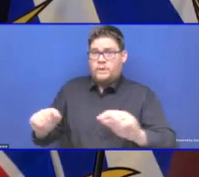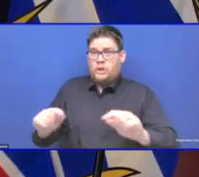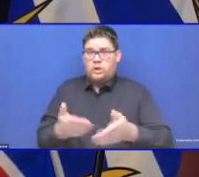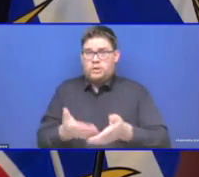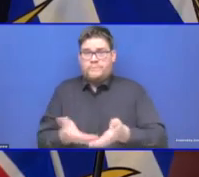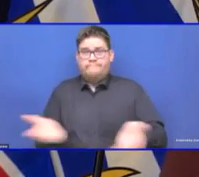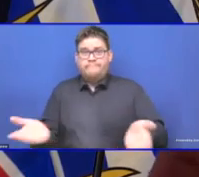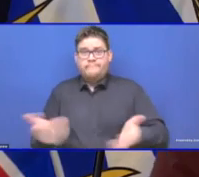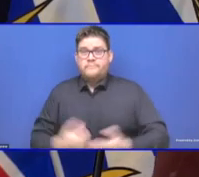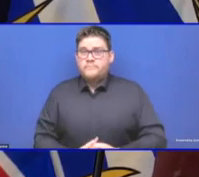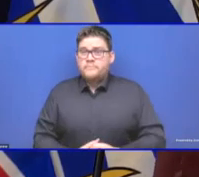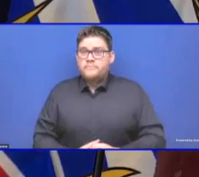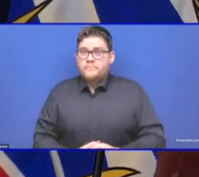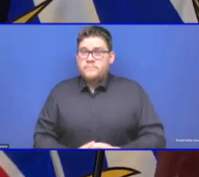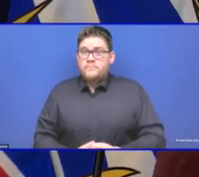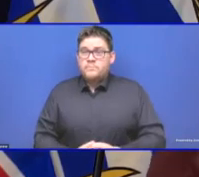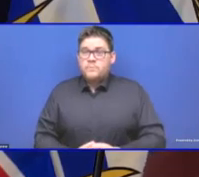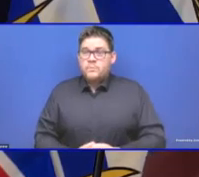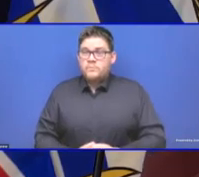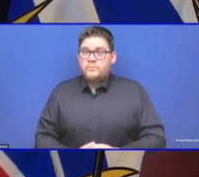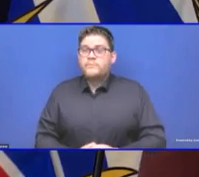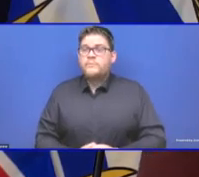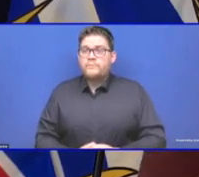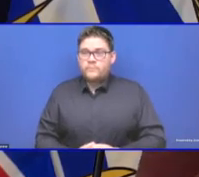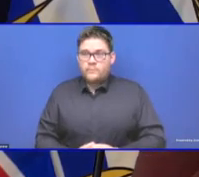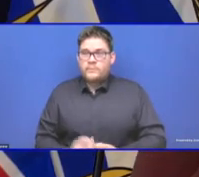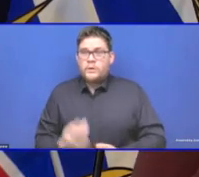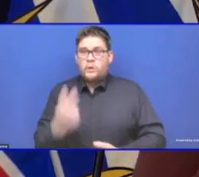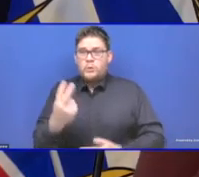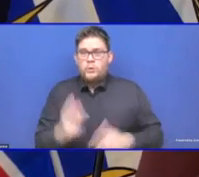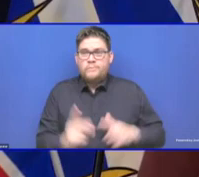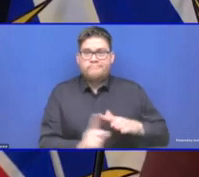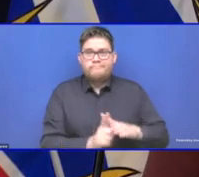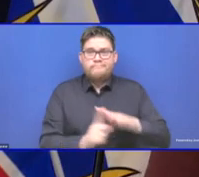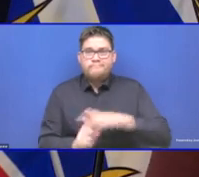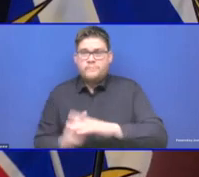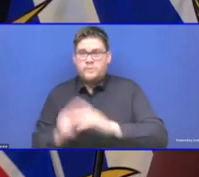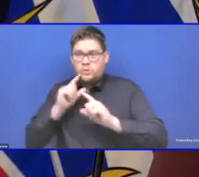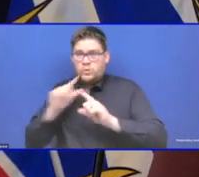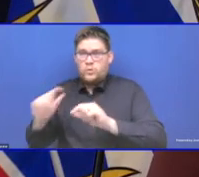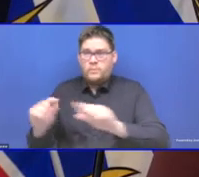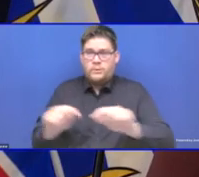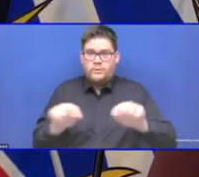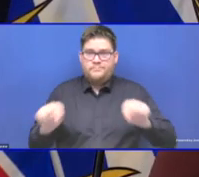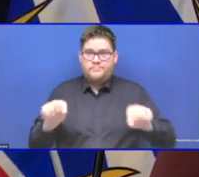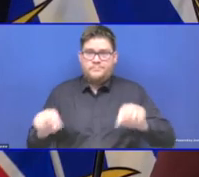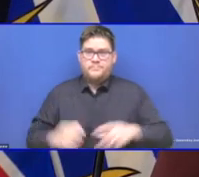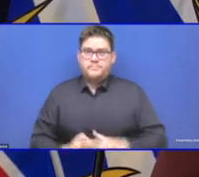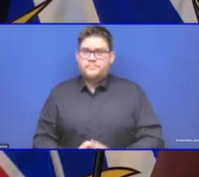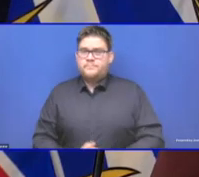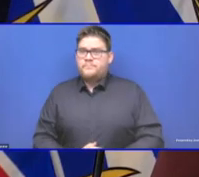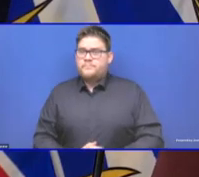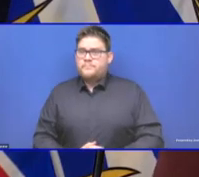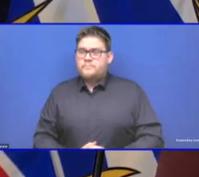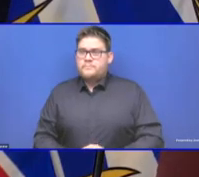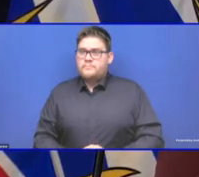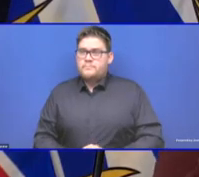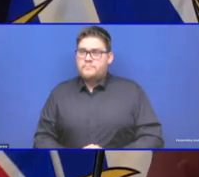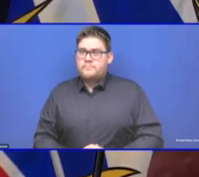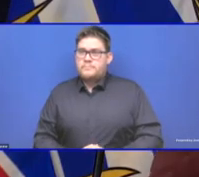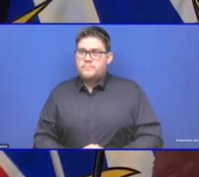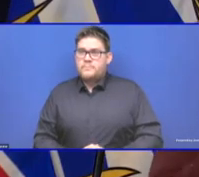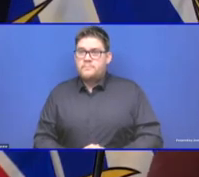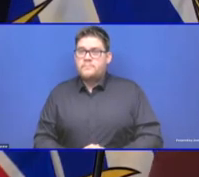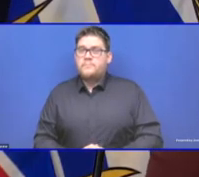find that we will need to think through. One is parents who find it really challenging that they can protect themselves,